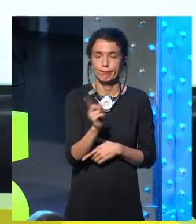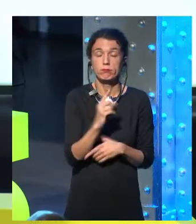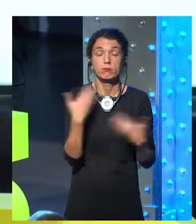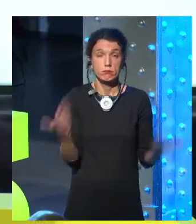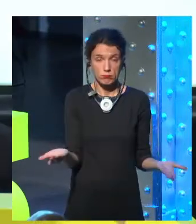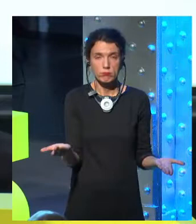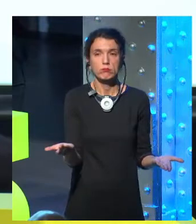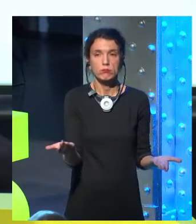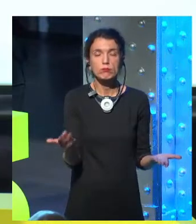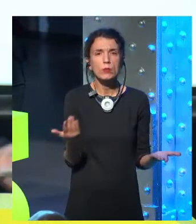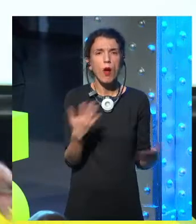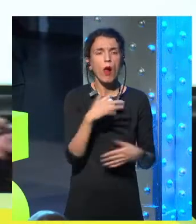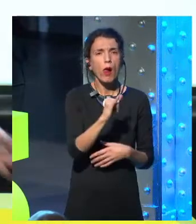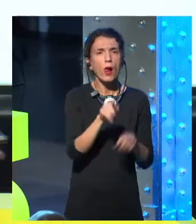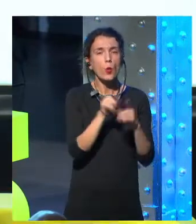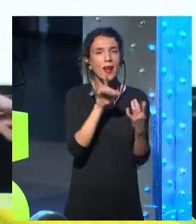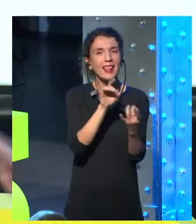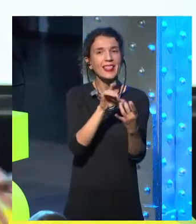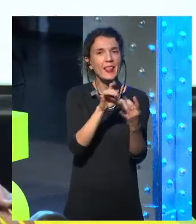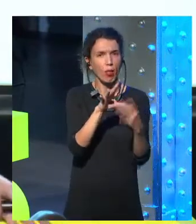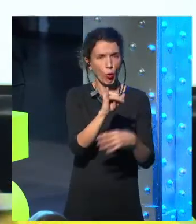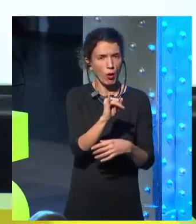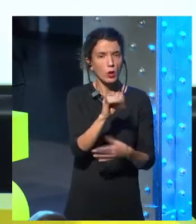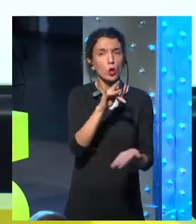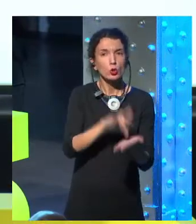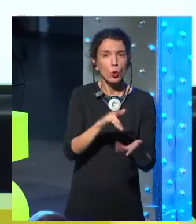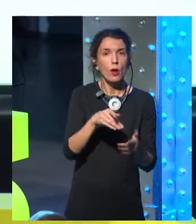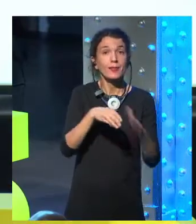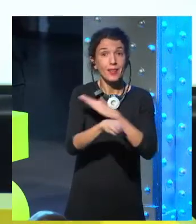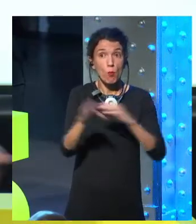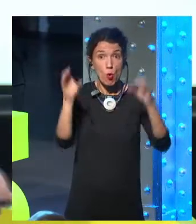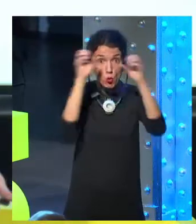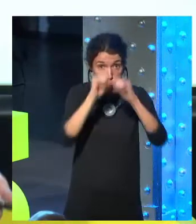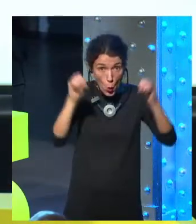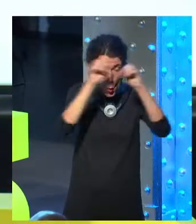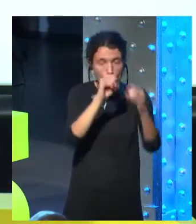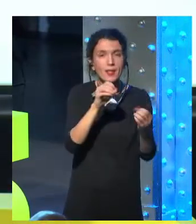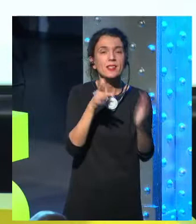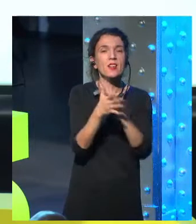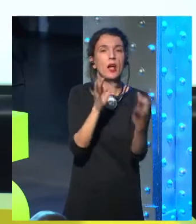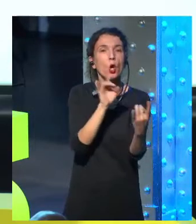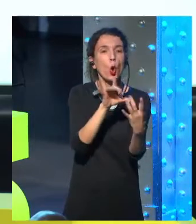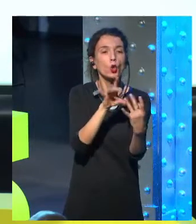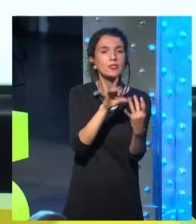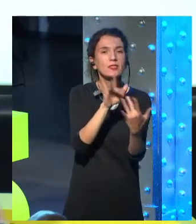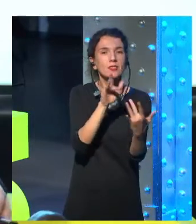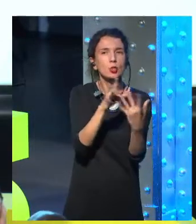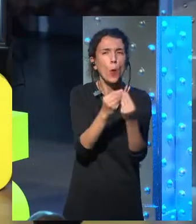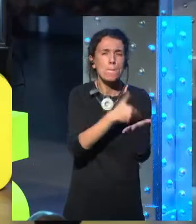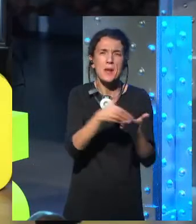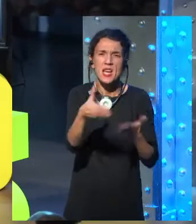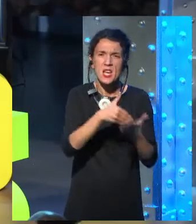But there are hundreds of thousands of robots on the web right now. They just don't look like humans. They're just out there doing an invisible job.